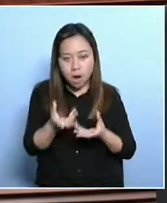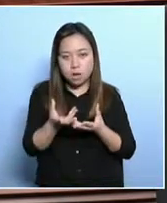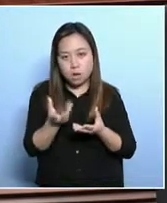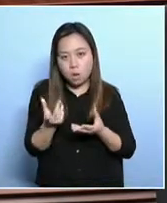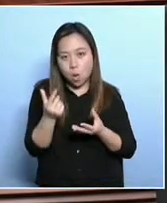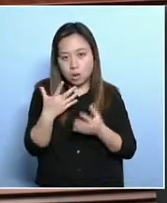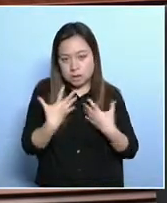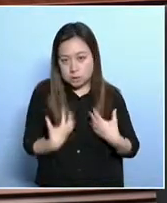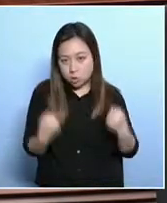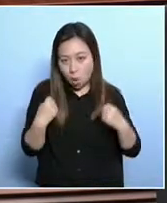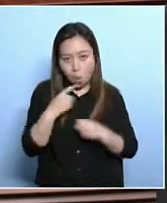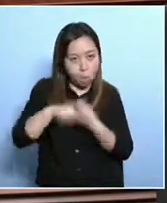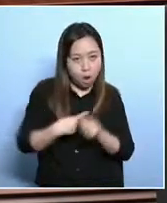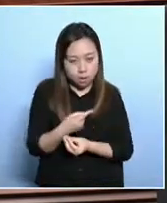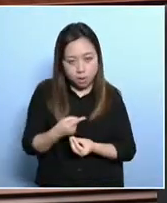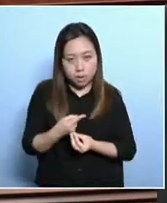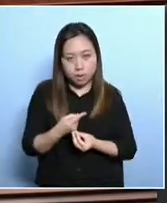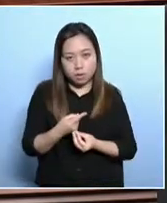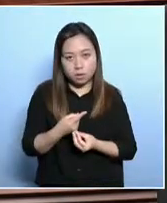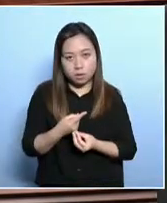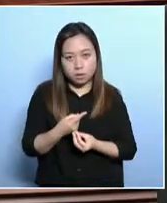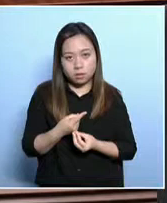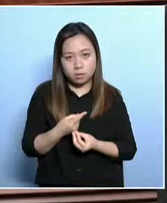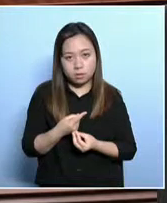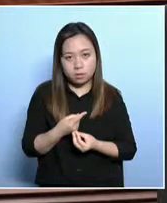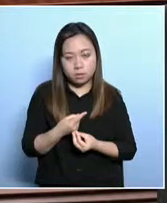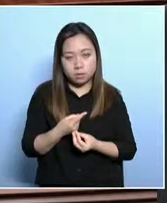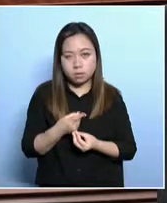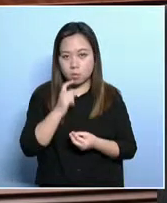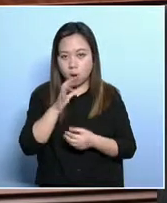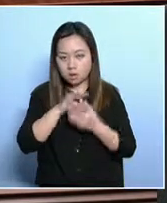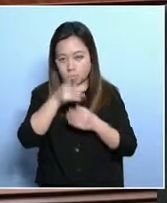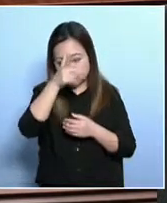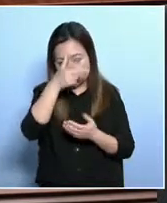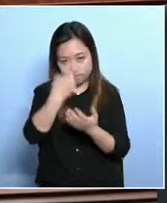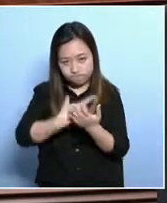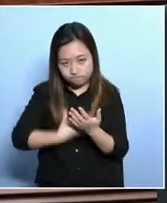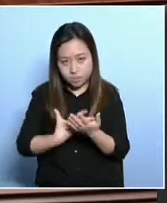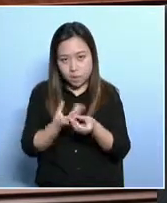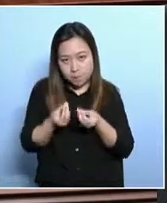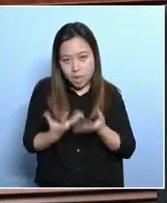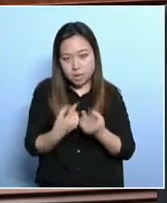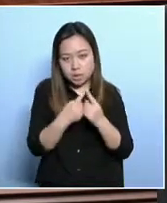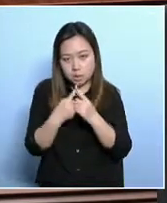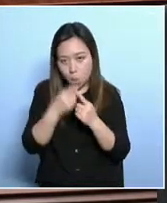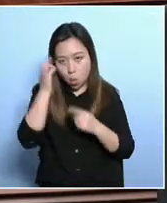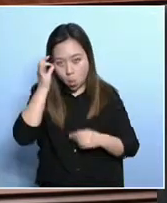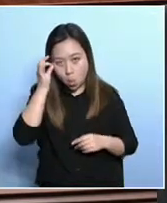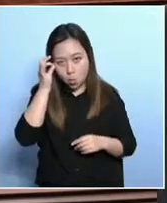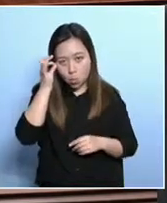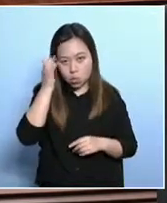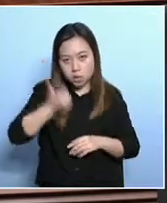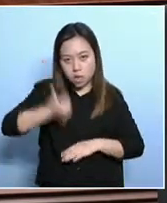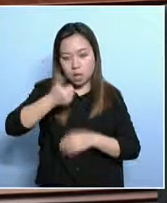Now, think that Hong Kong hasn't provided a healthy environment and there is no